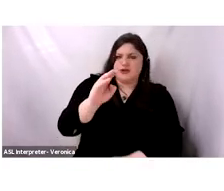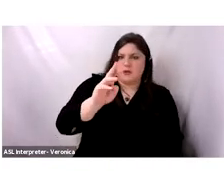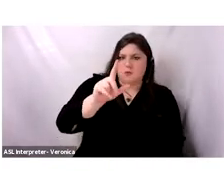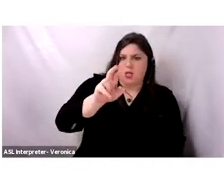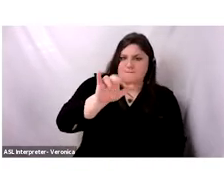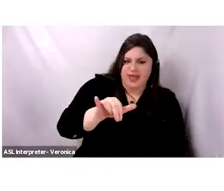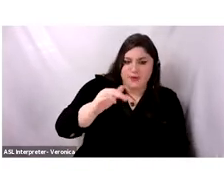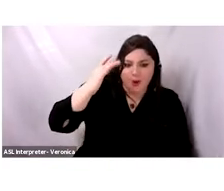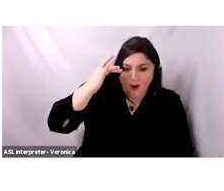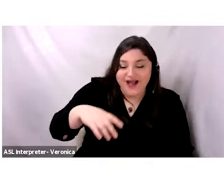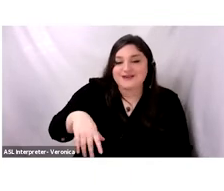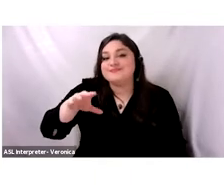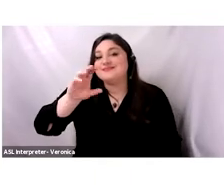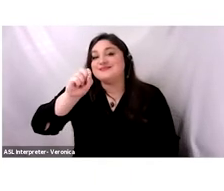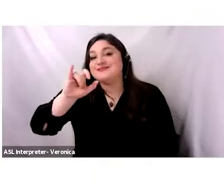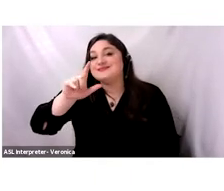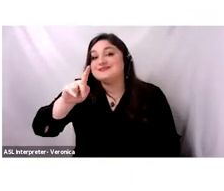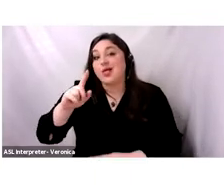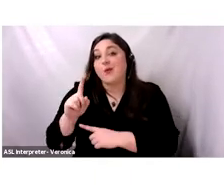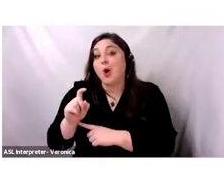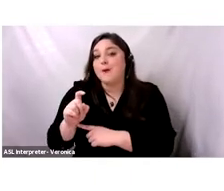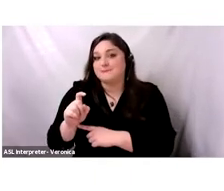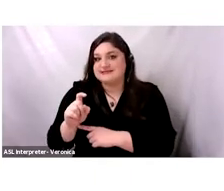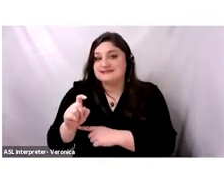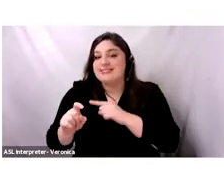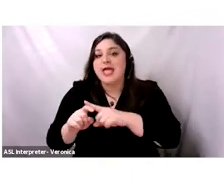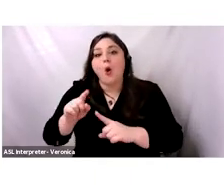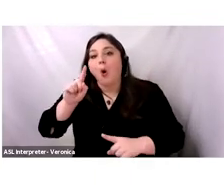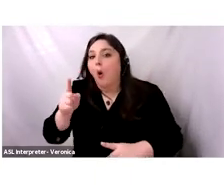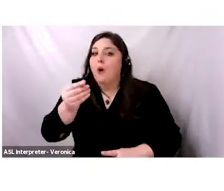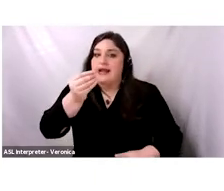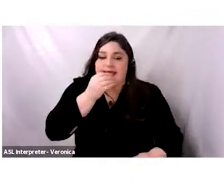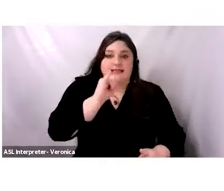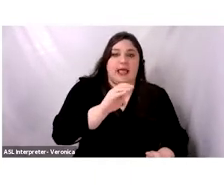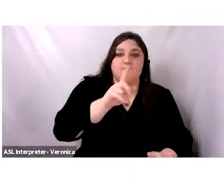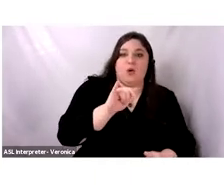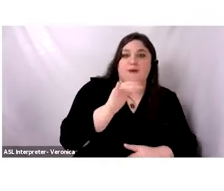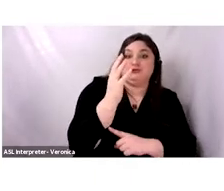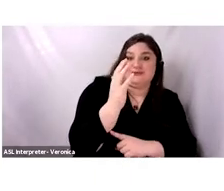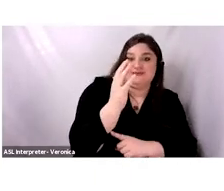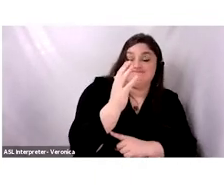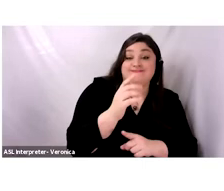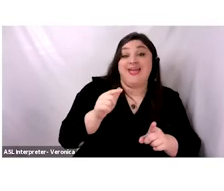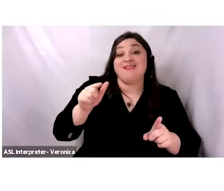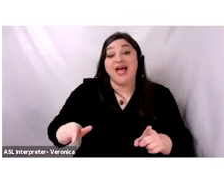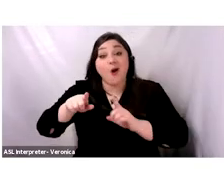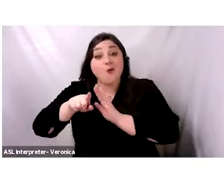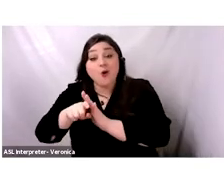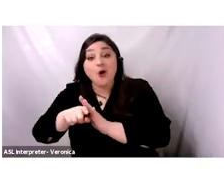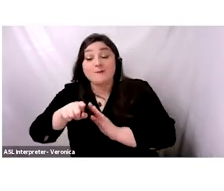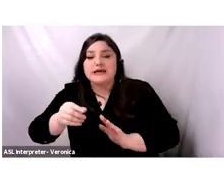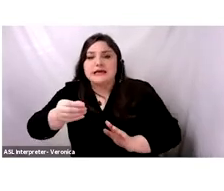eat a lot of mulberry leaves per day. A mulberry tree needs at least five